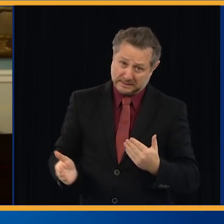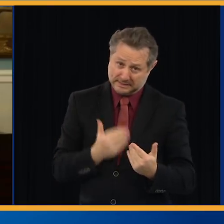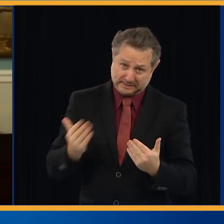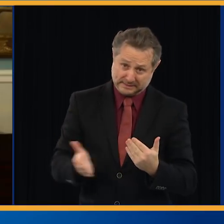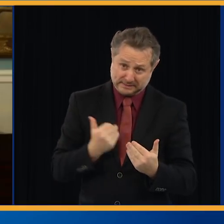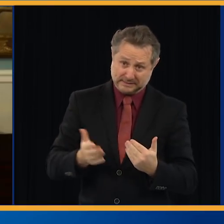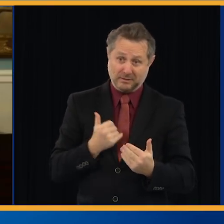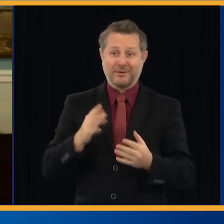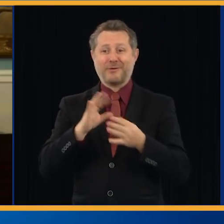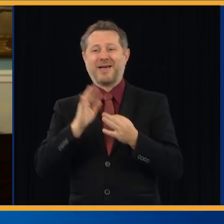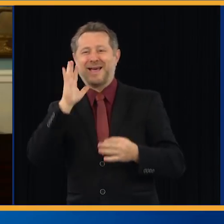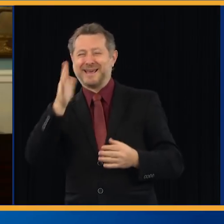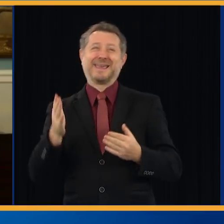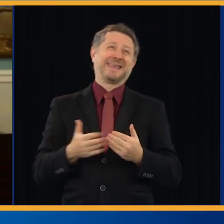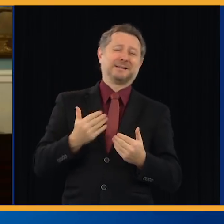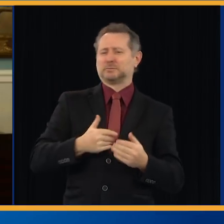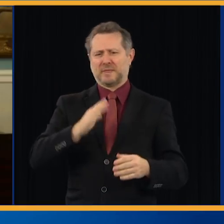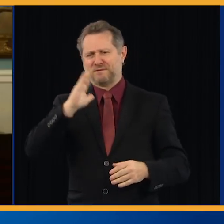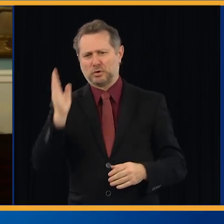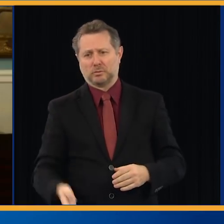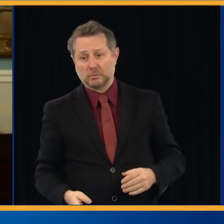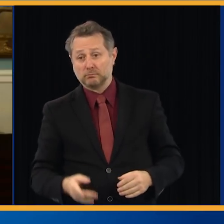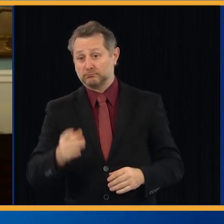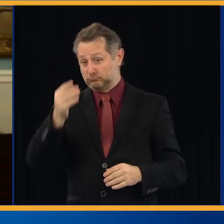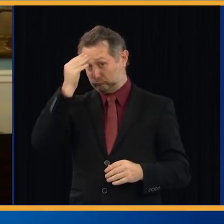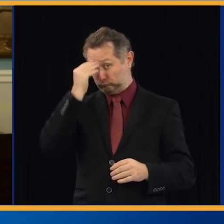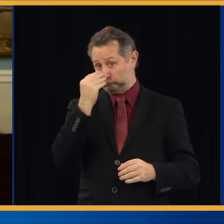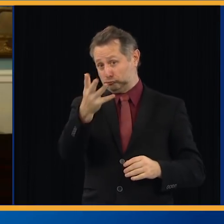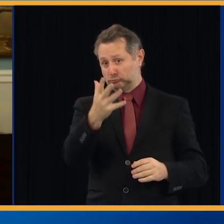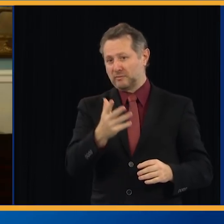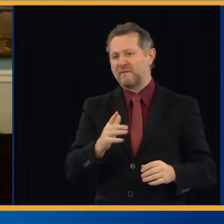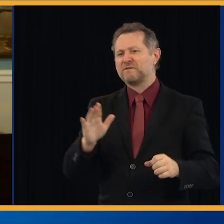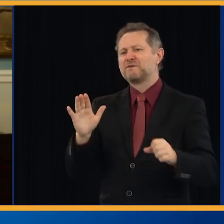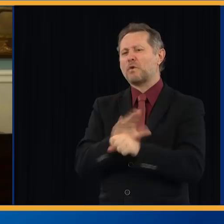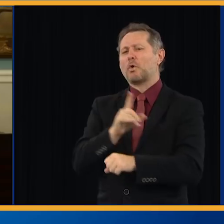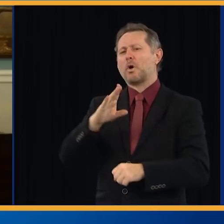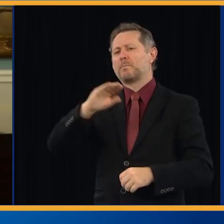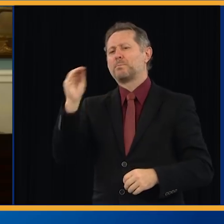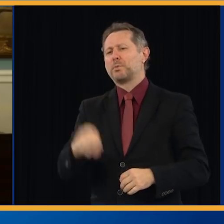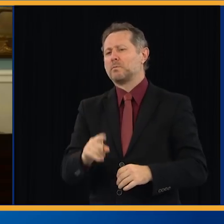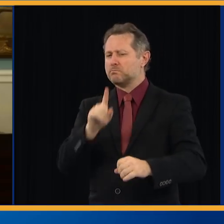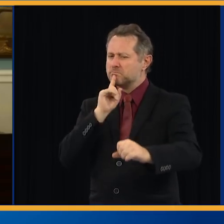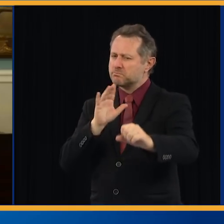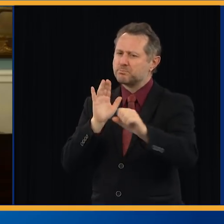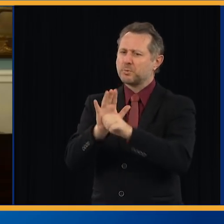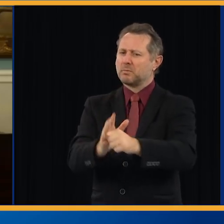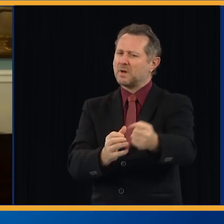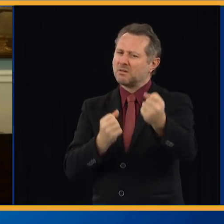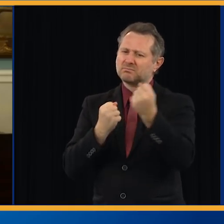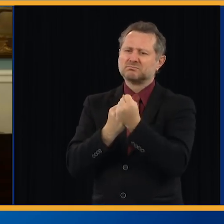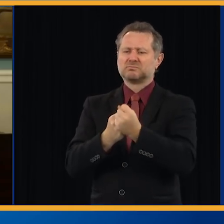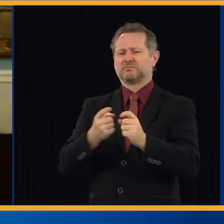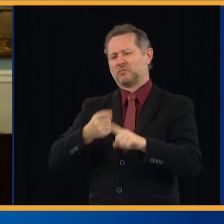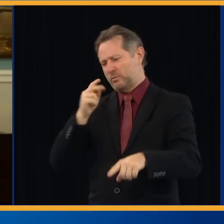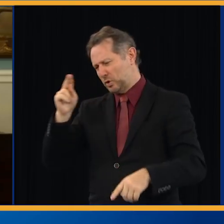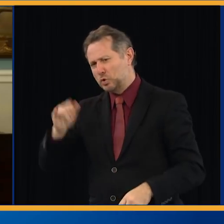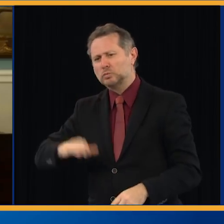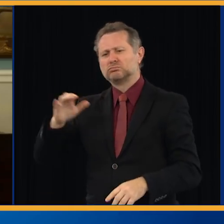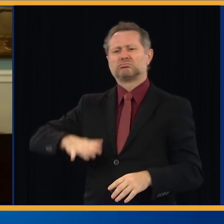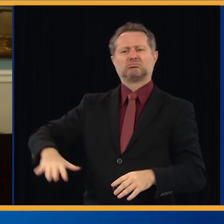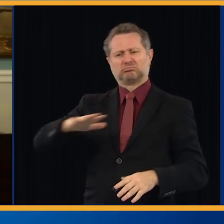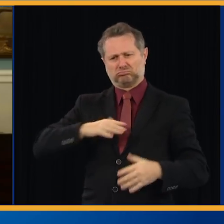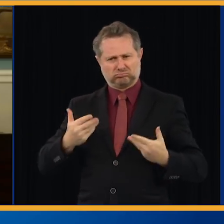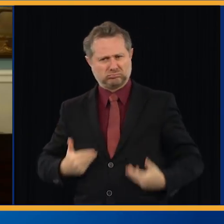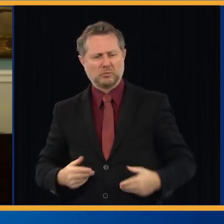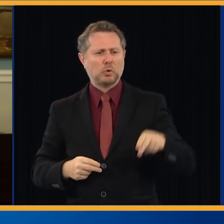was going to be easy. But you have my full commitment, the commitment of the NYPD and all of our agencies.